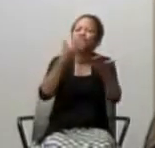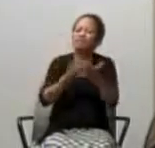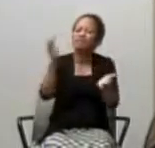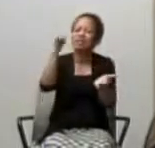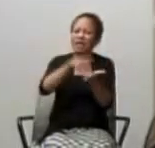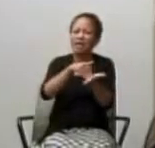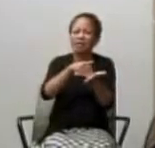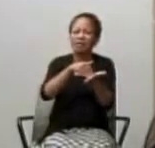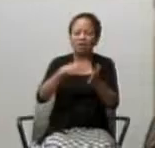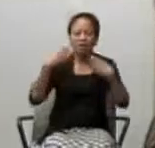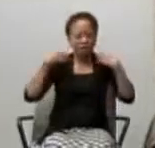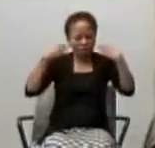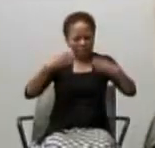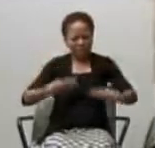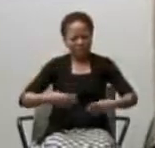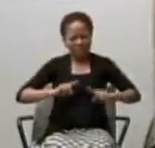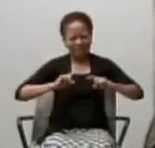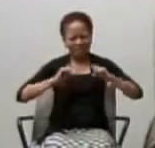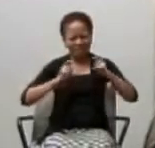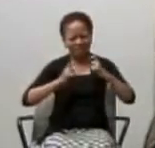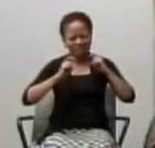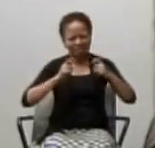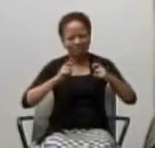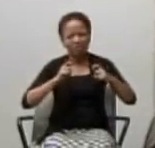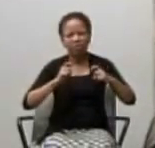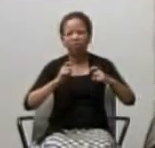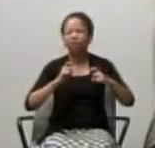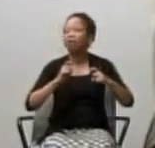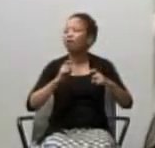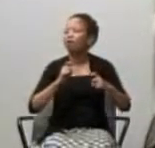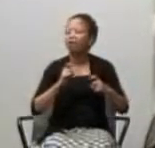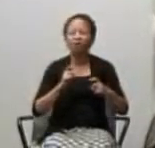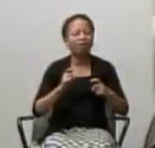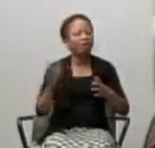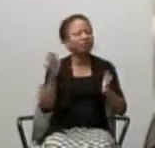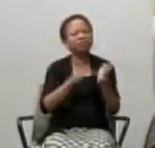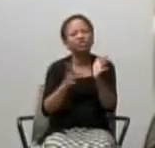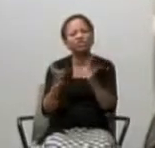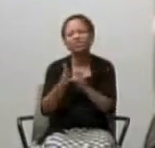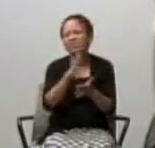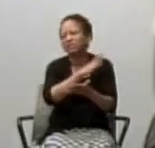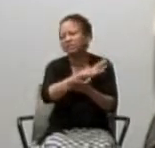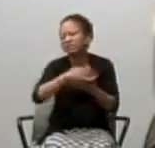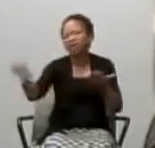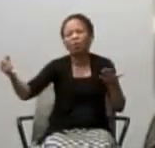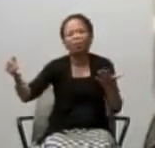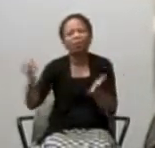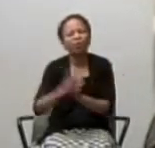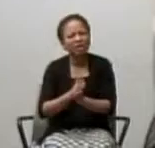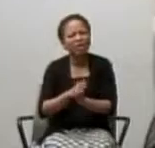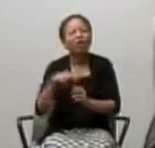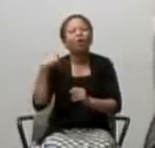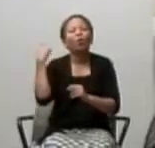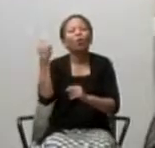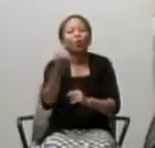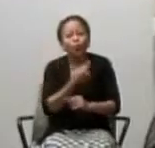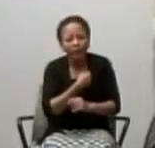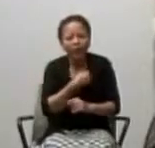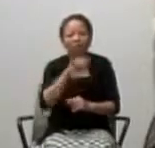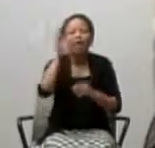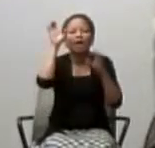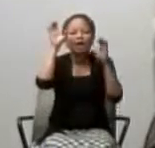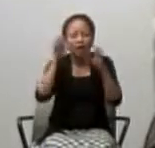captive because of the death and resurrection of our Lord. That we can be